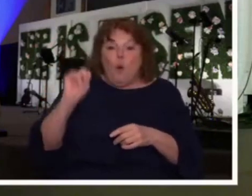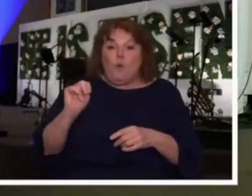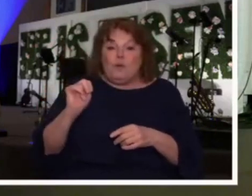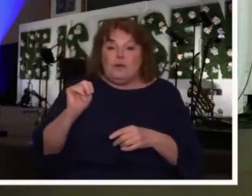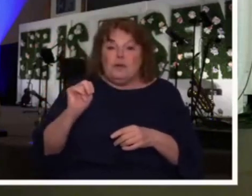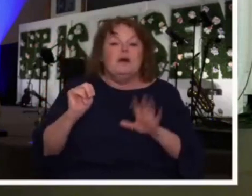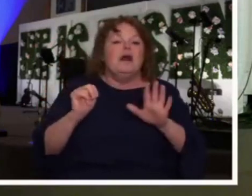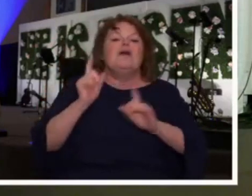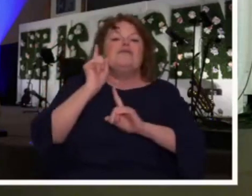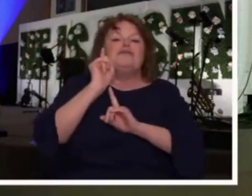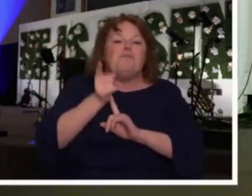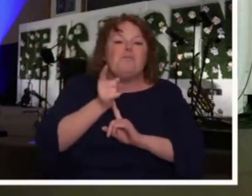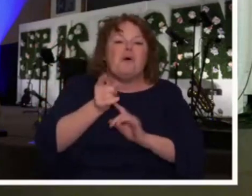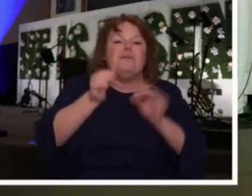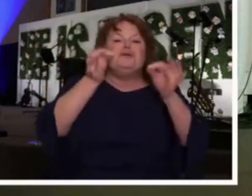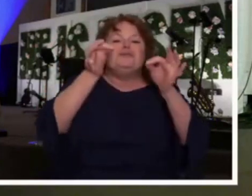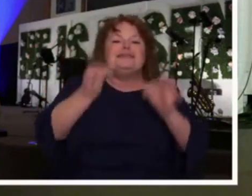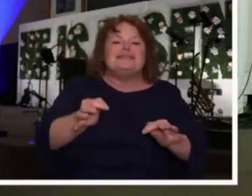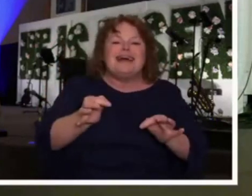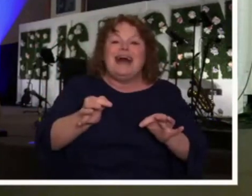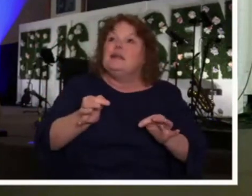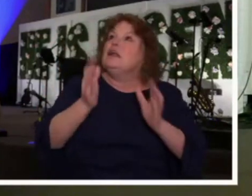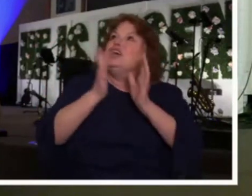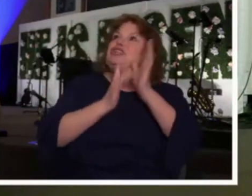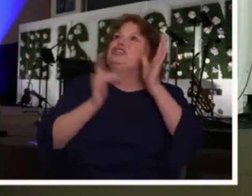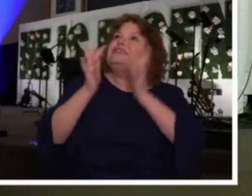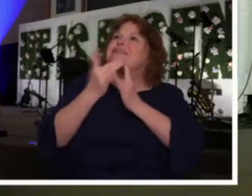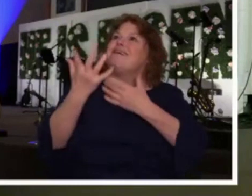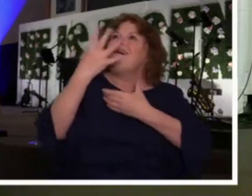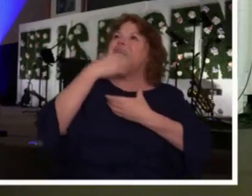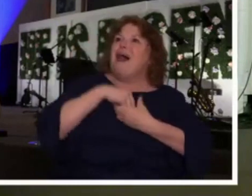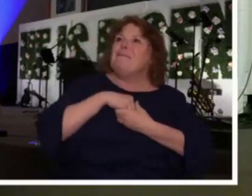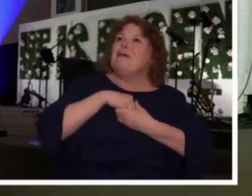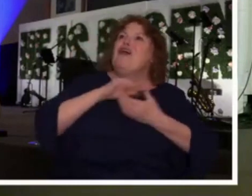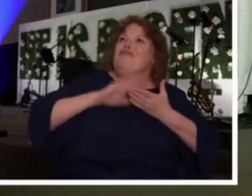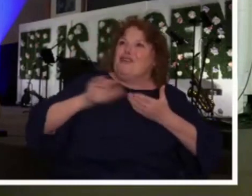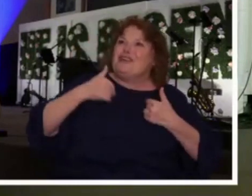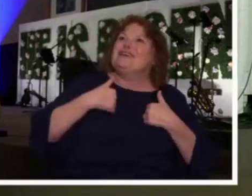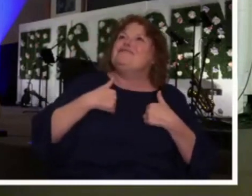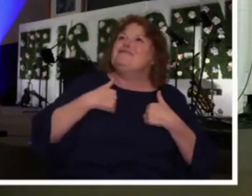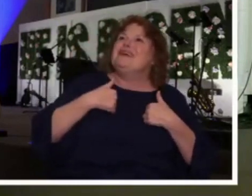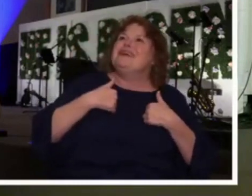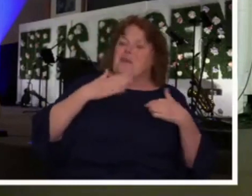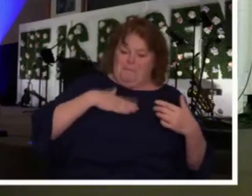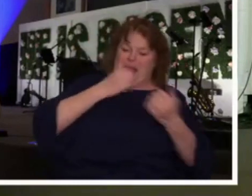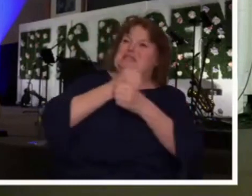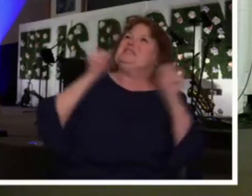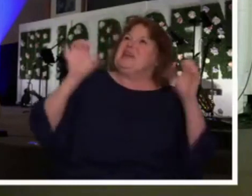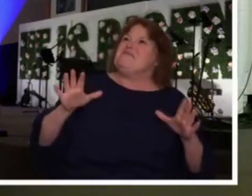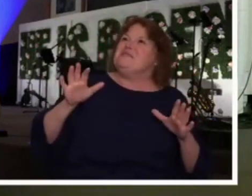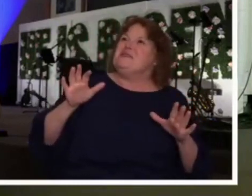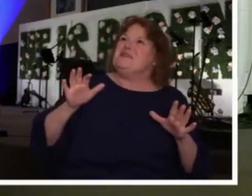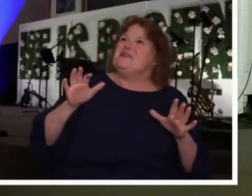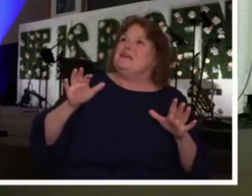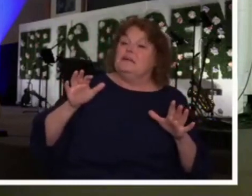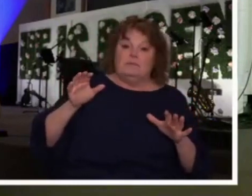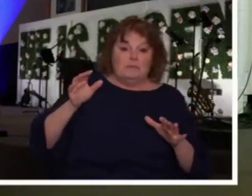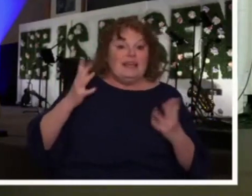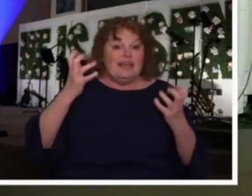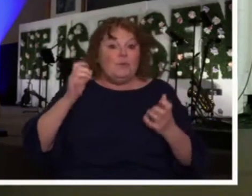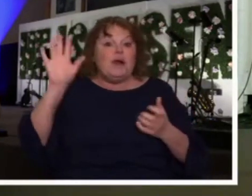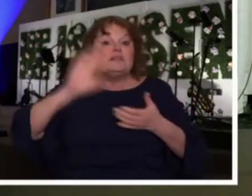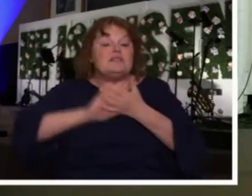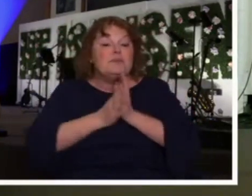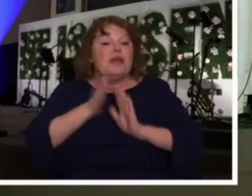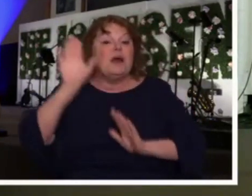the moment that you made the decision to allow Jesus Christ to forgive you of your sins and you made Him your Savior, He then wanted to step into your life and